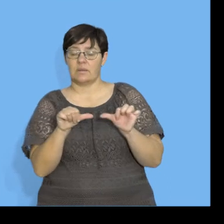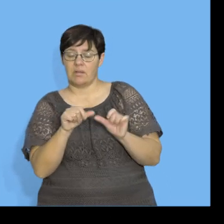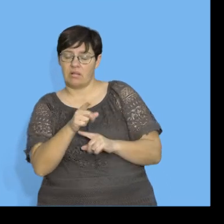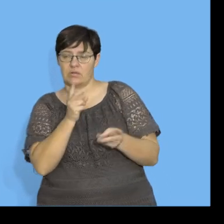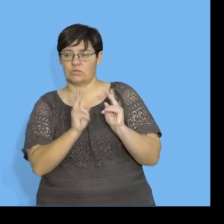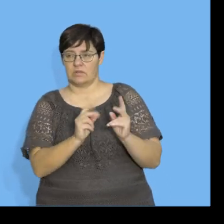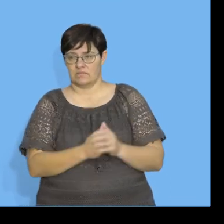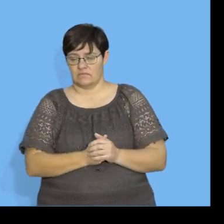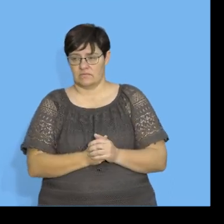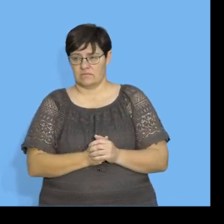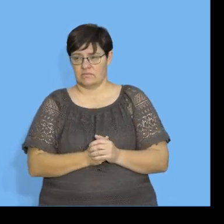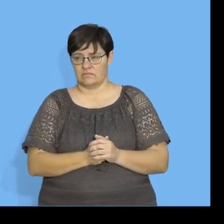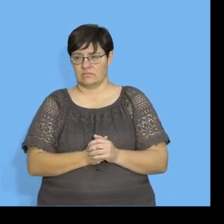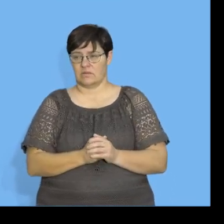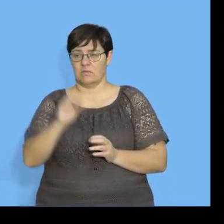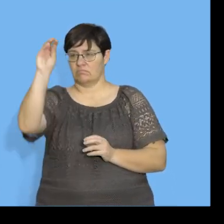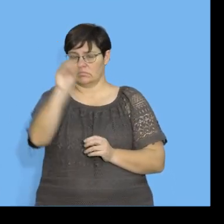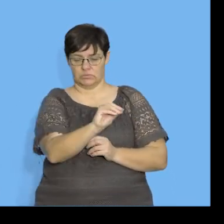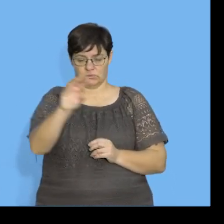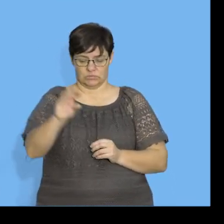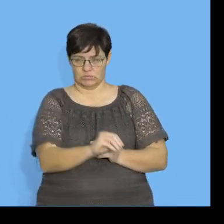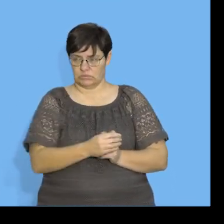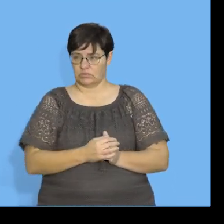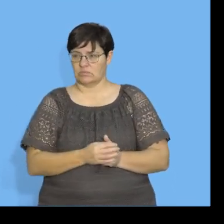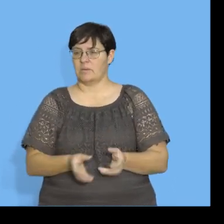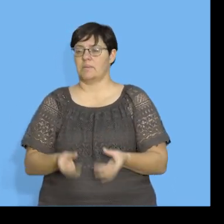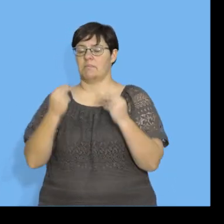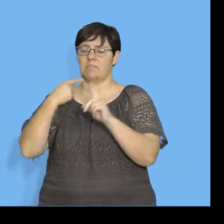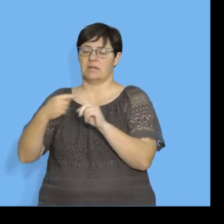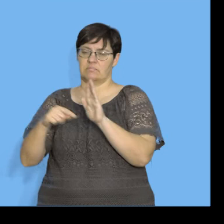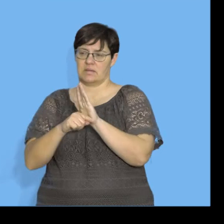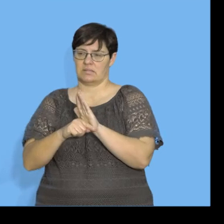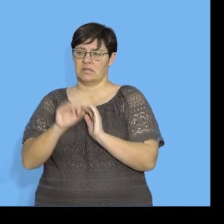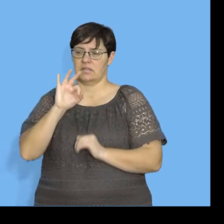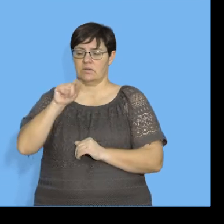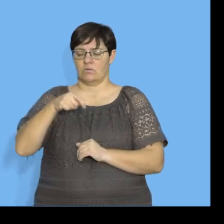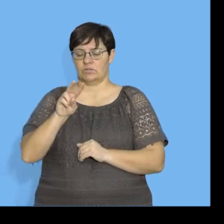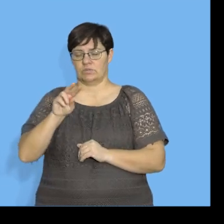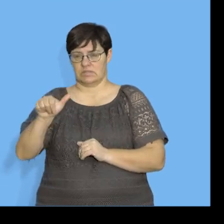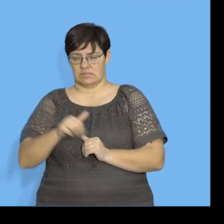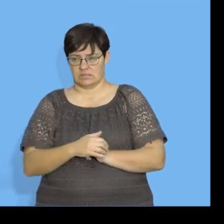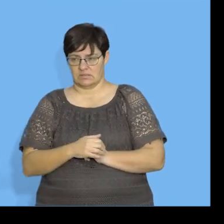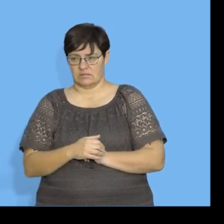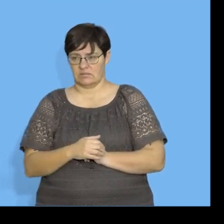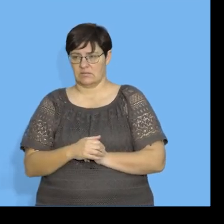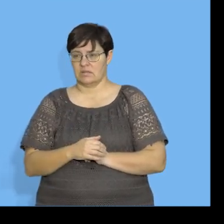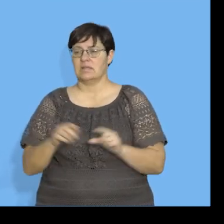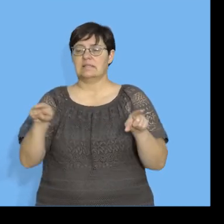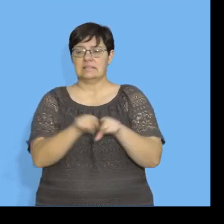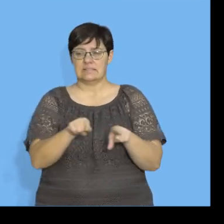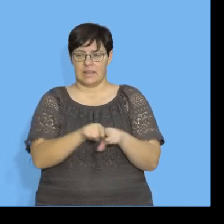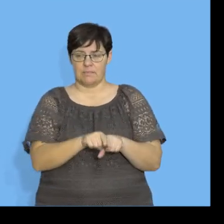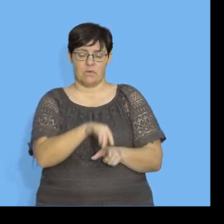sample size, which was 12. We just substitute everything. We get a thing about plus minus 3.26.